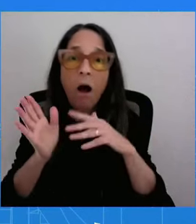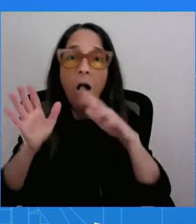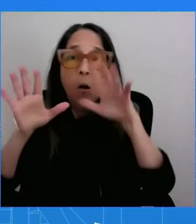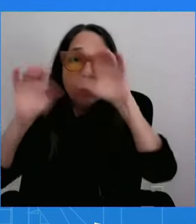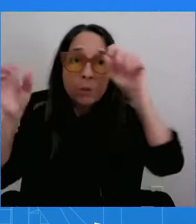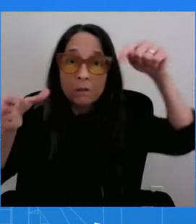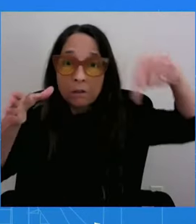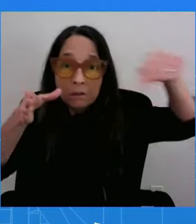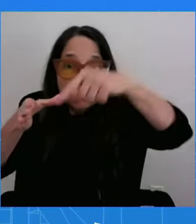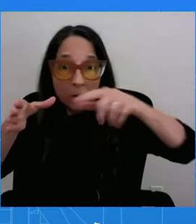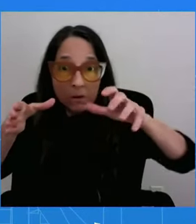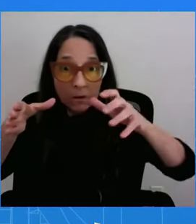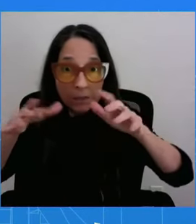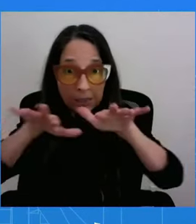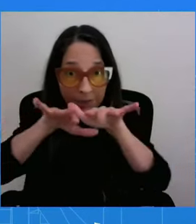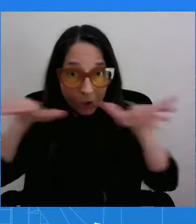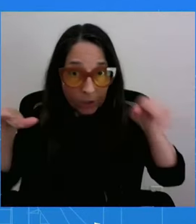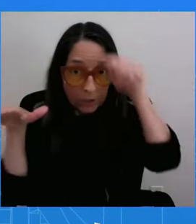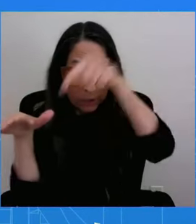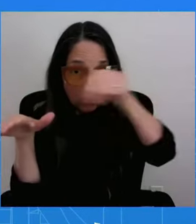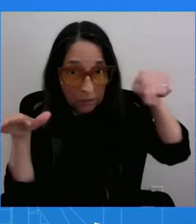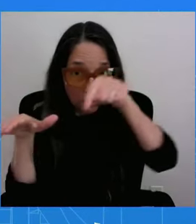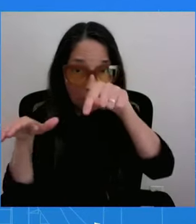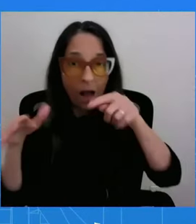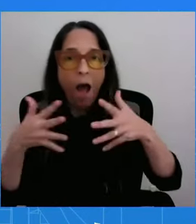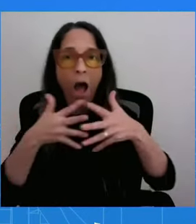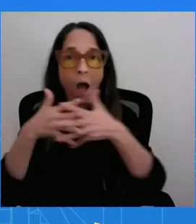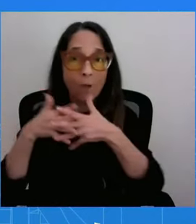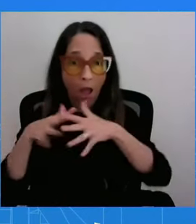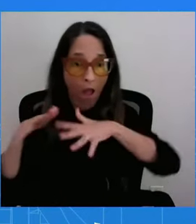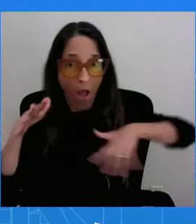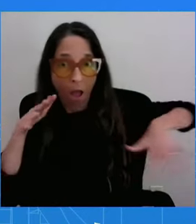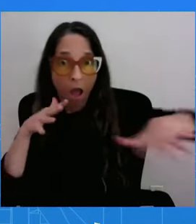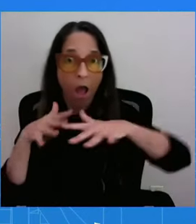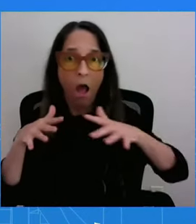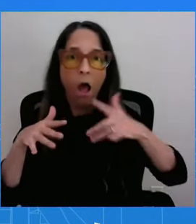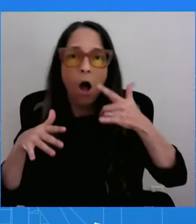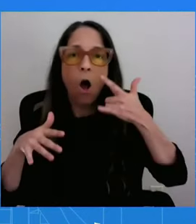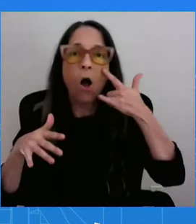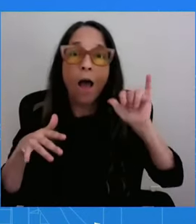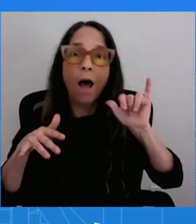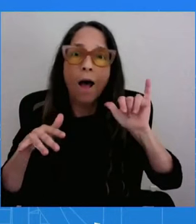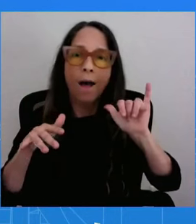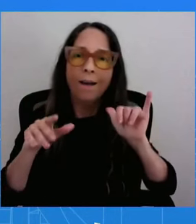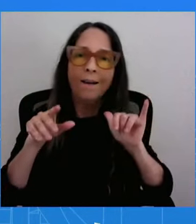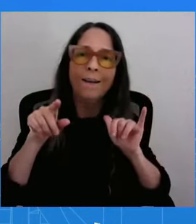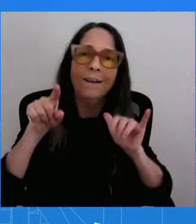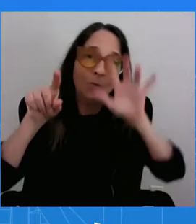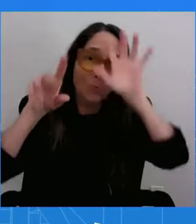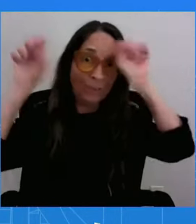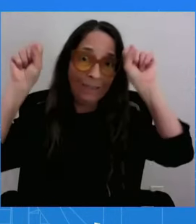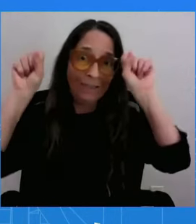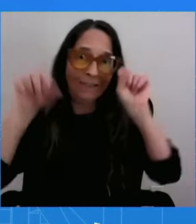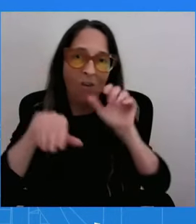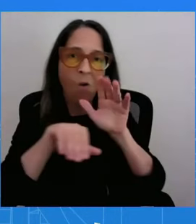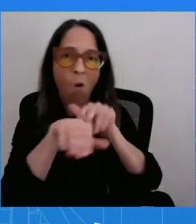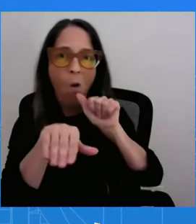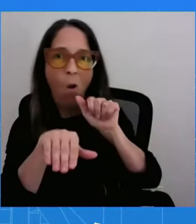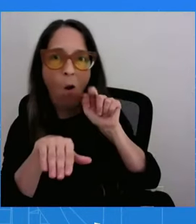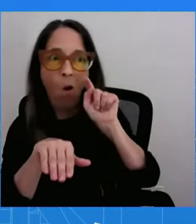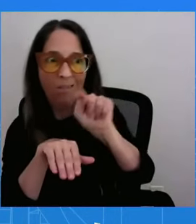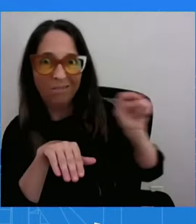country looks like. So, the President called on college and universities to seize the opportunity to expand access to educational opportunity,